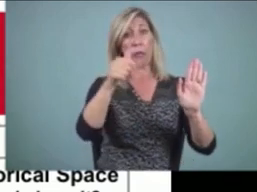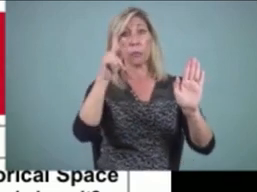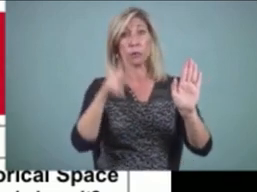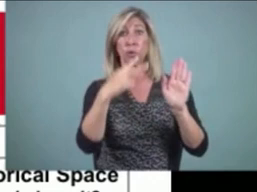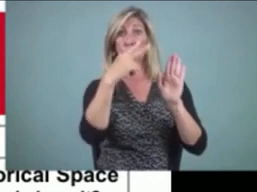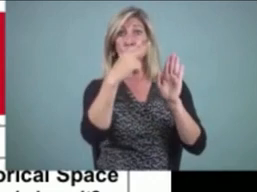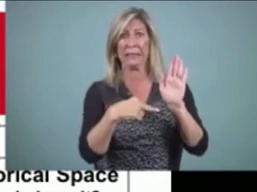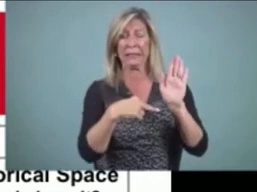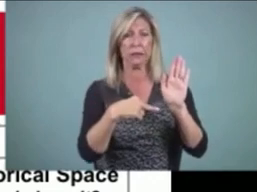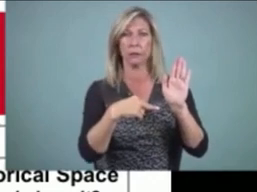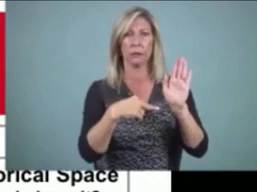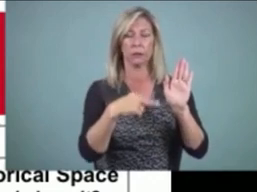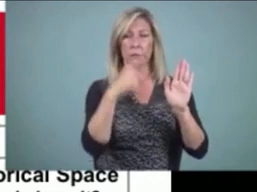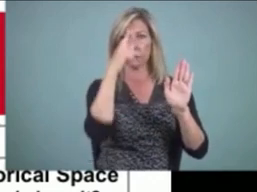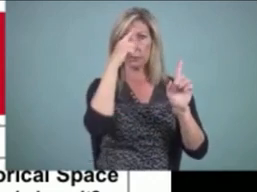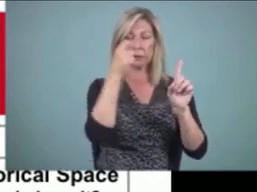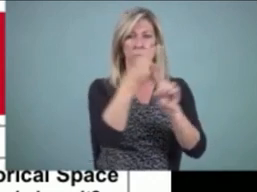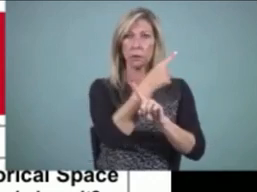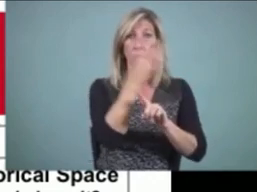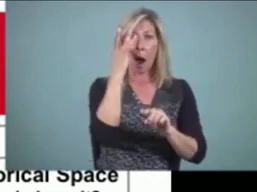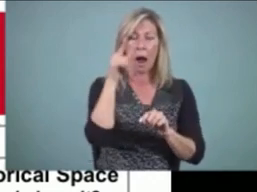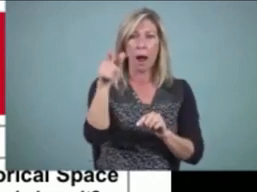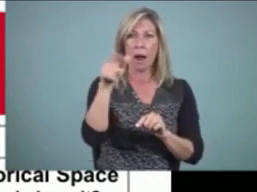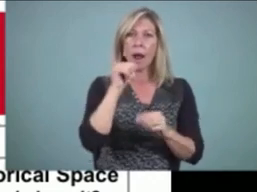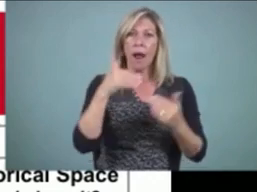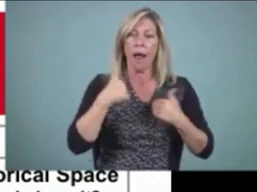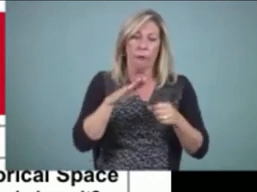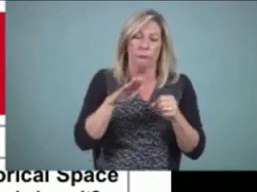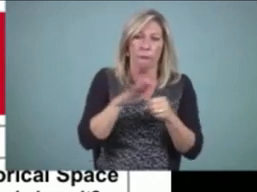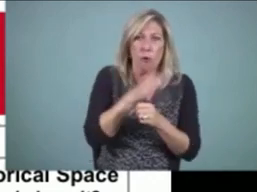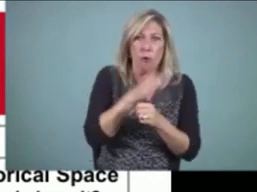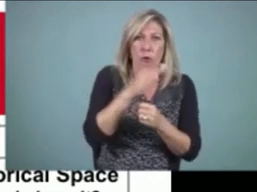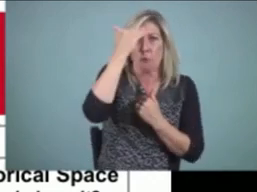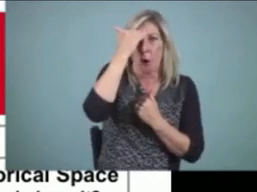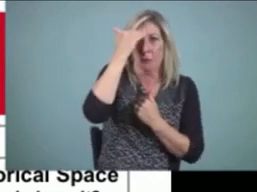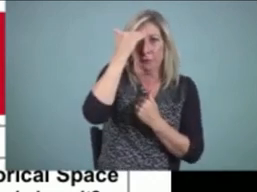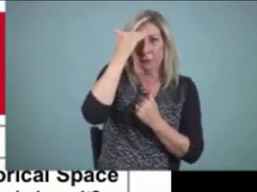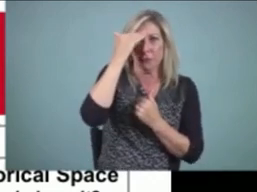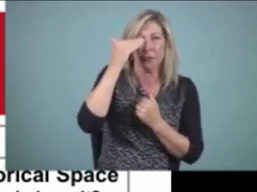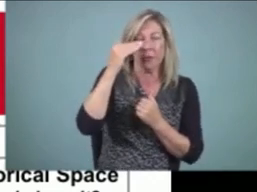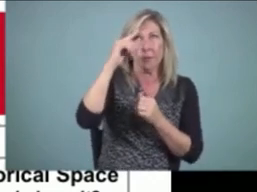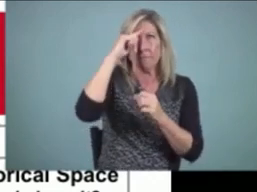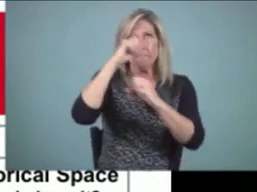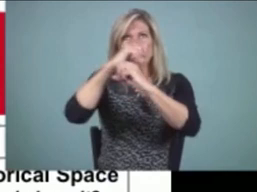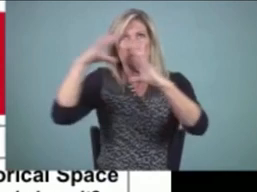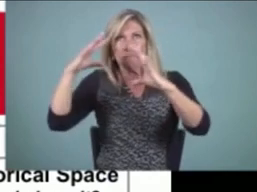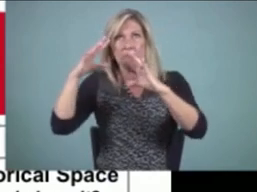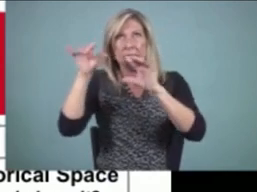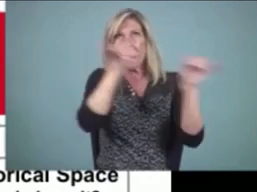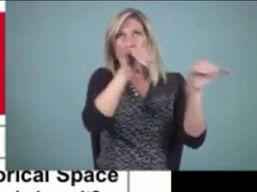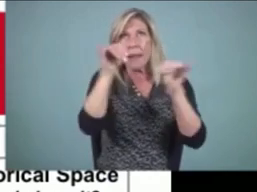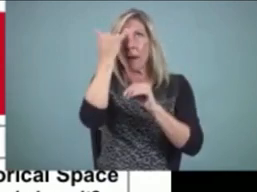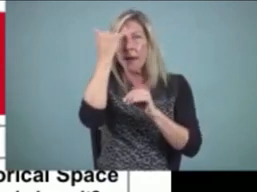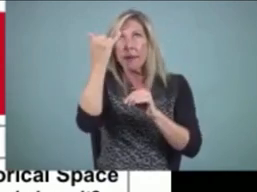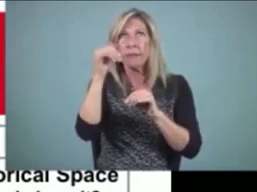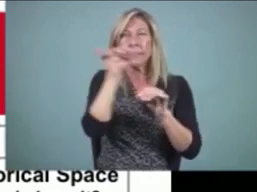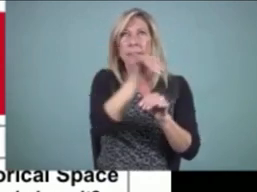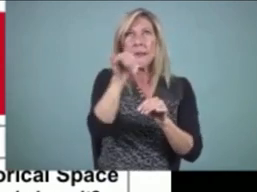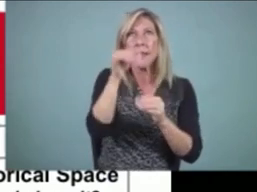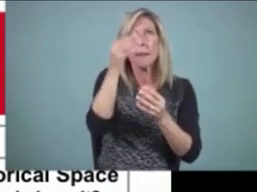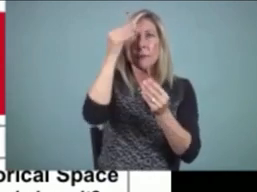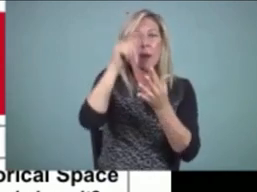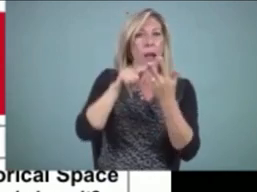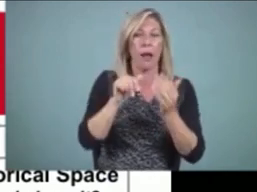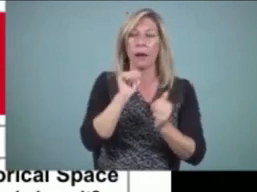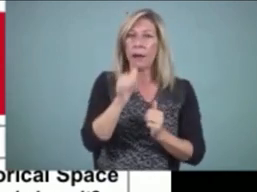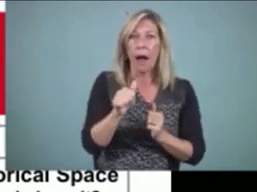haven't captured it all on the page. So this recursive process of generating a text, then revising